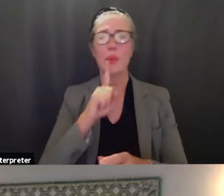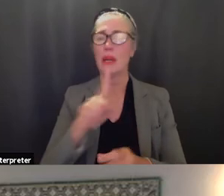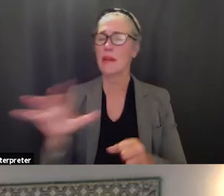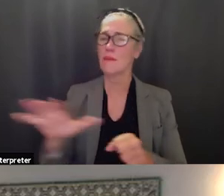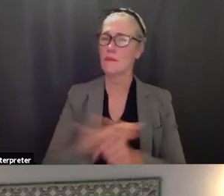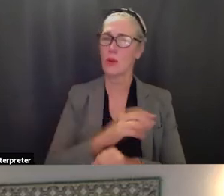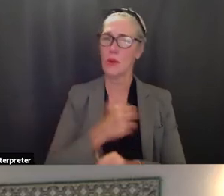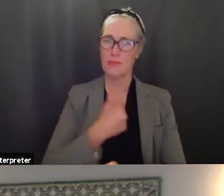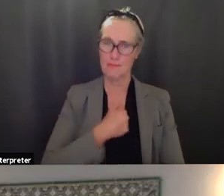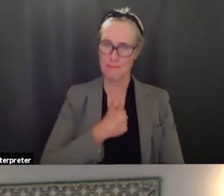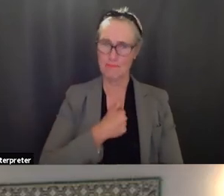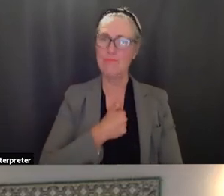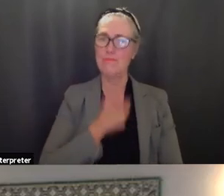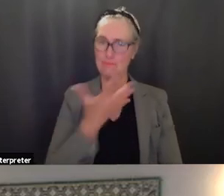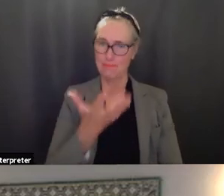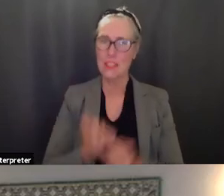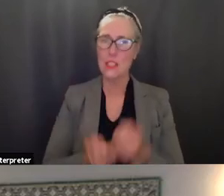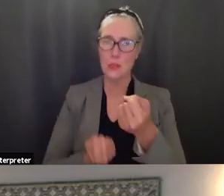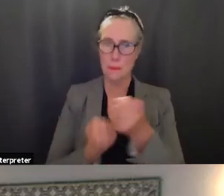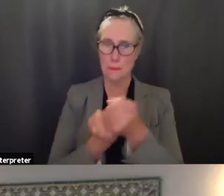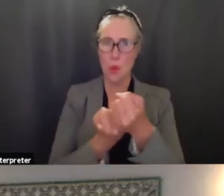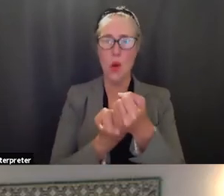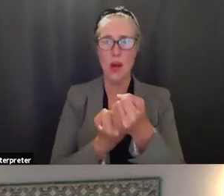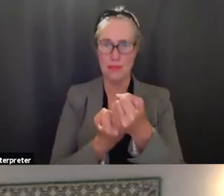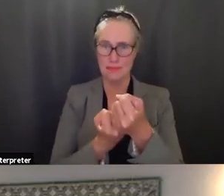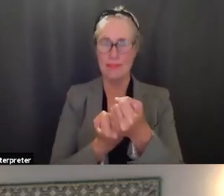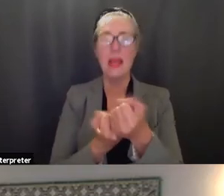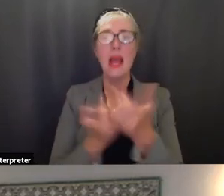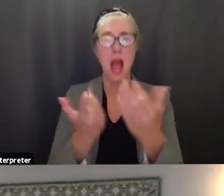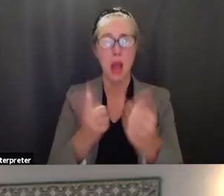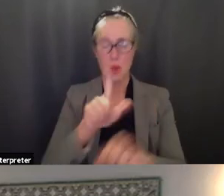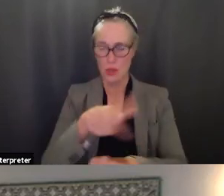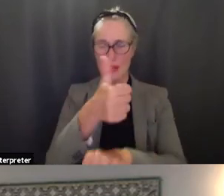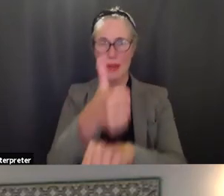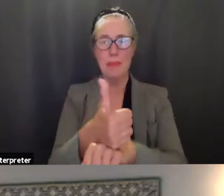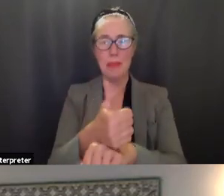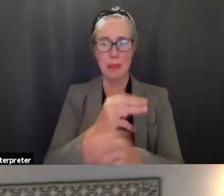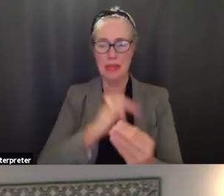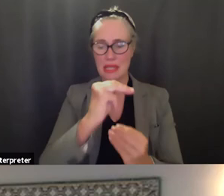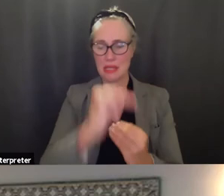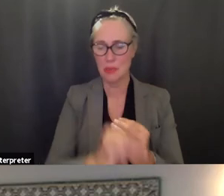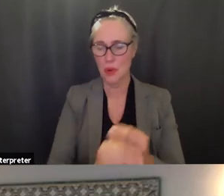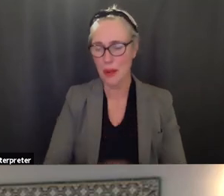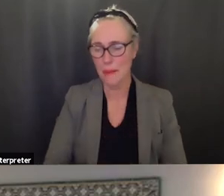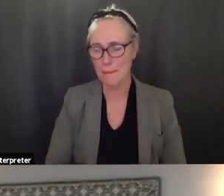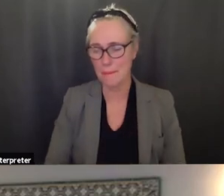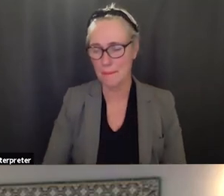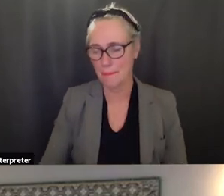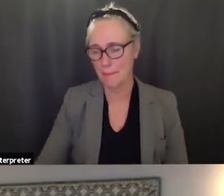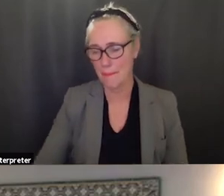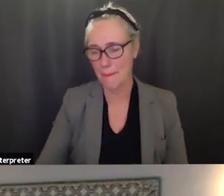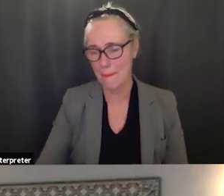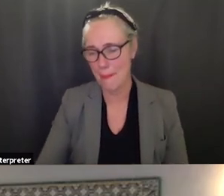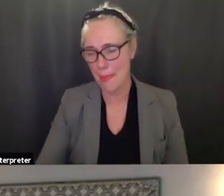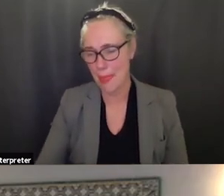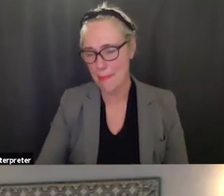and look forward to to having it implemented thank you miss caps